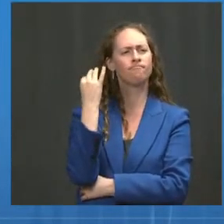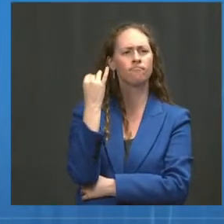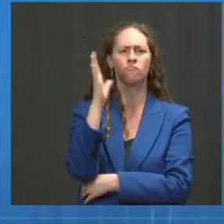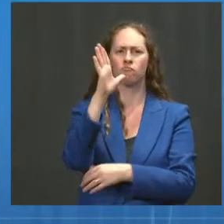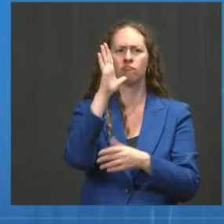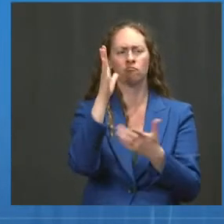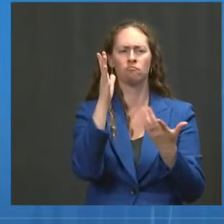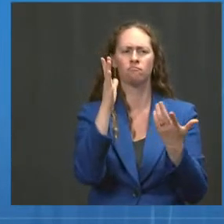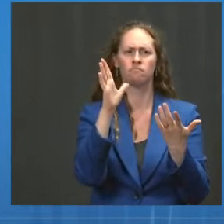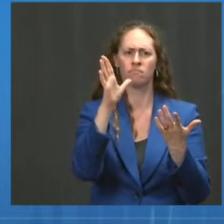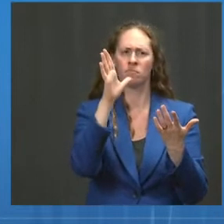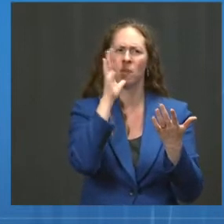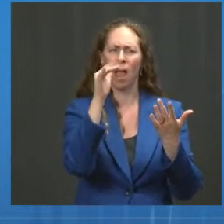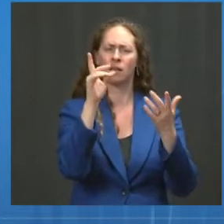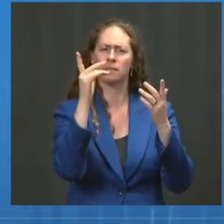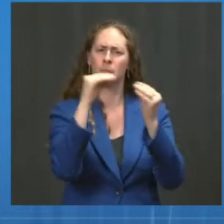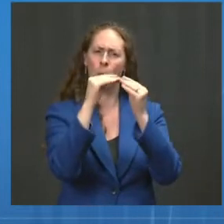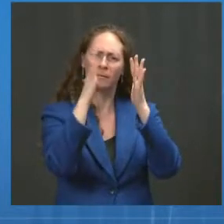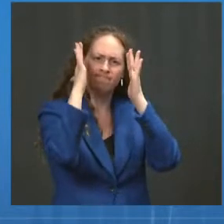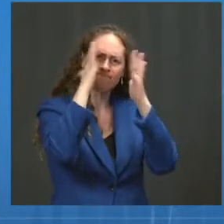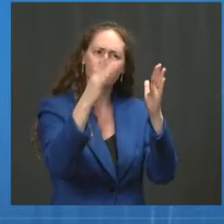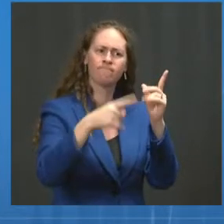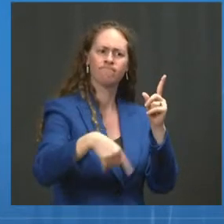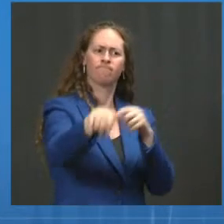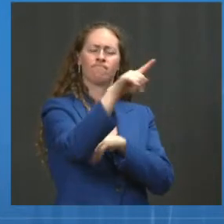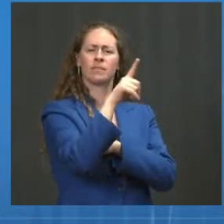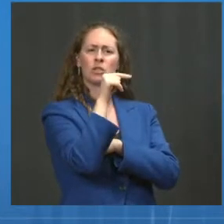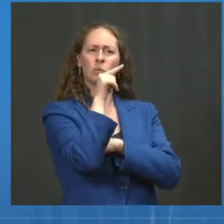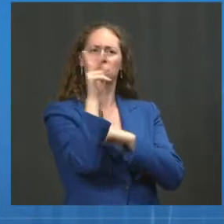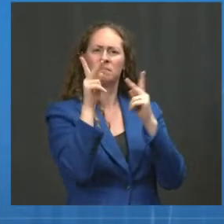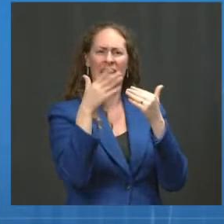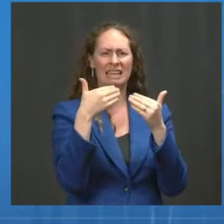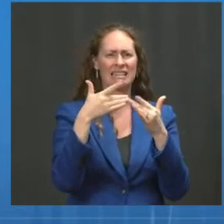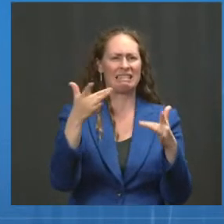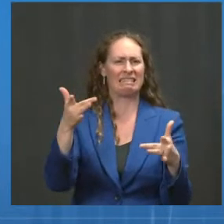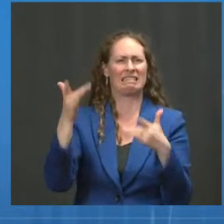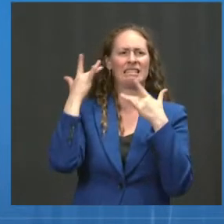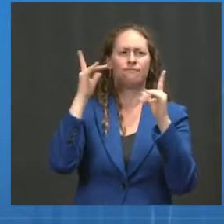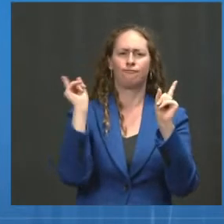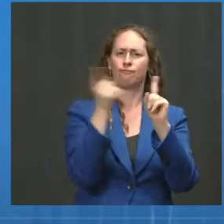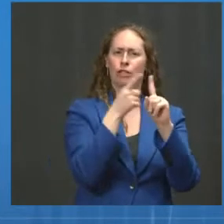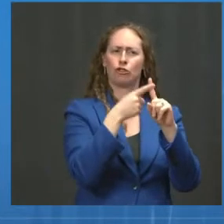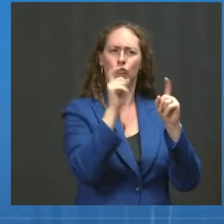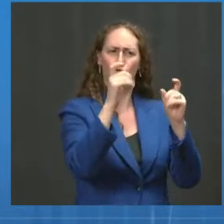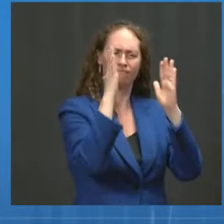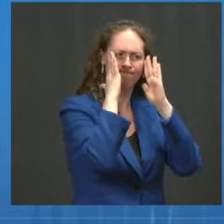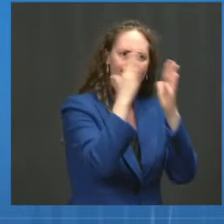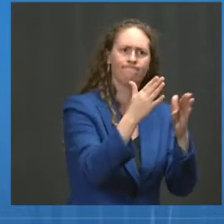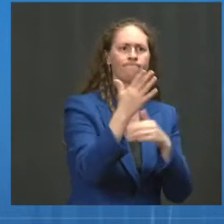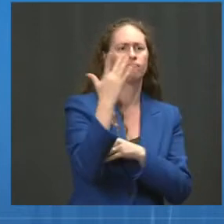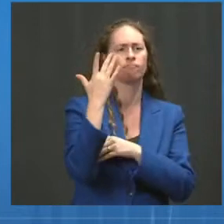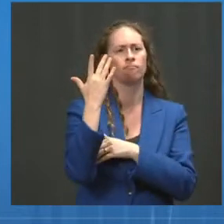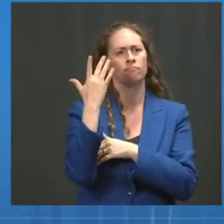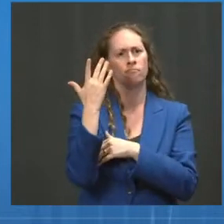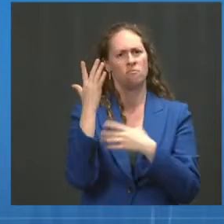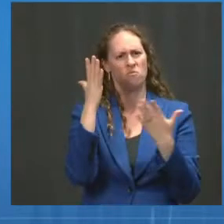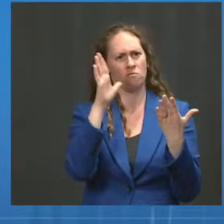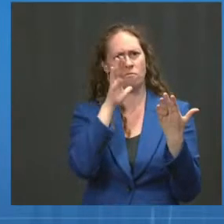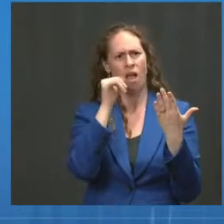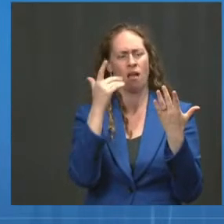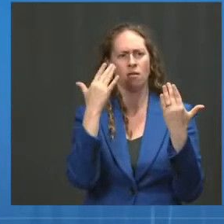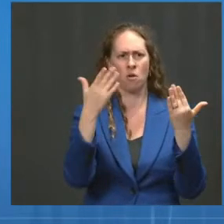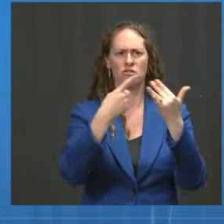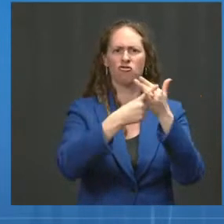at-risk Americans and simply say that all vaccinated people will need a booster shot after eight months? And secondly,